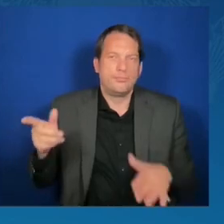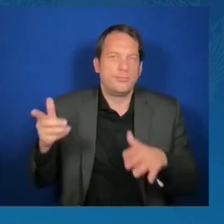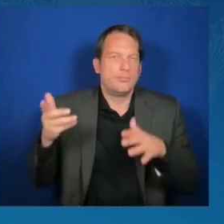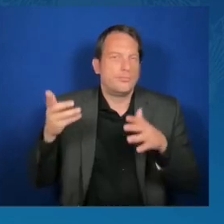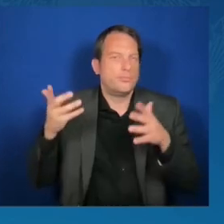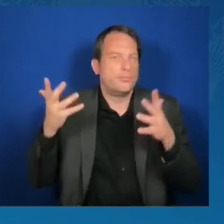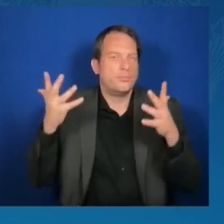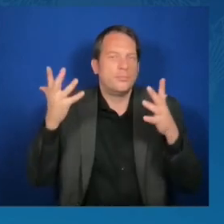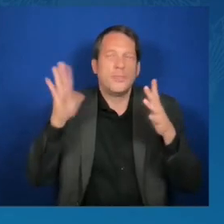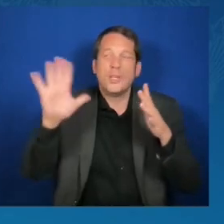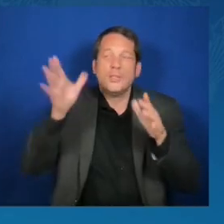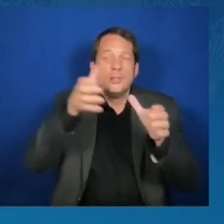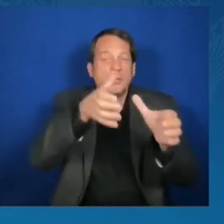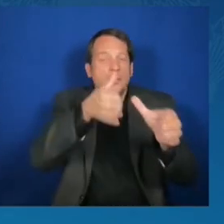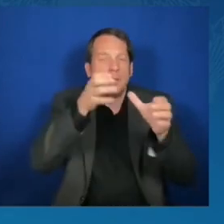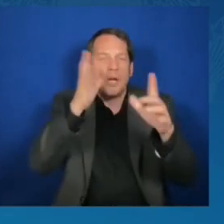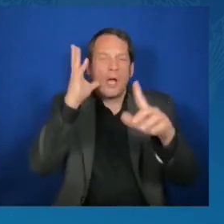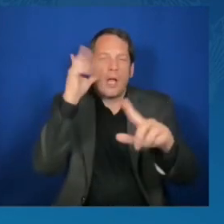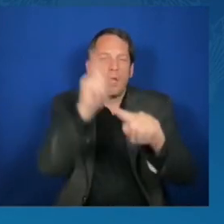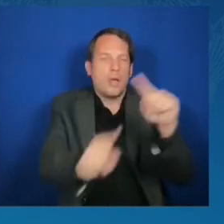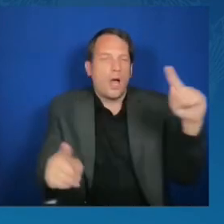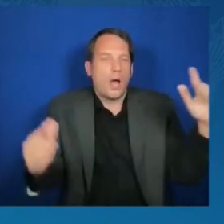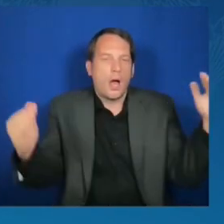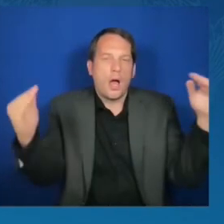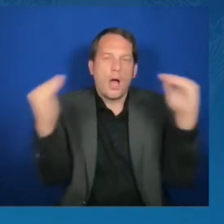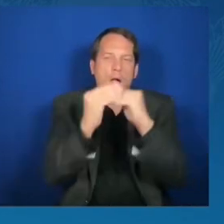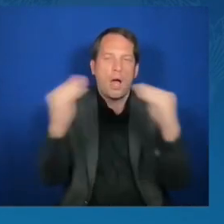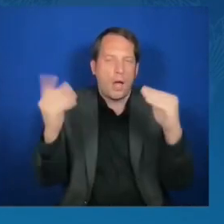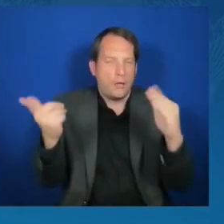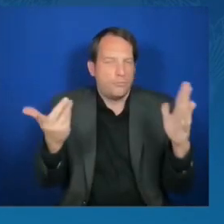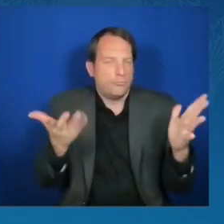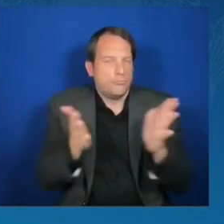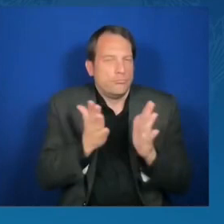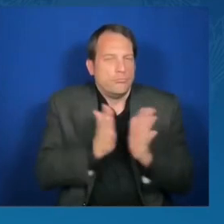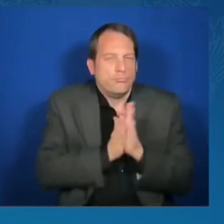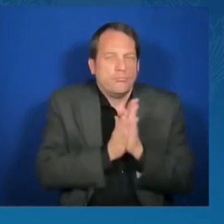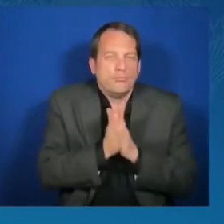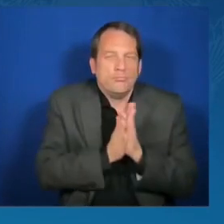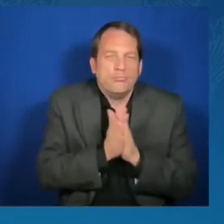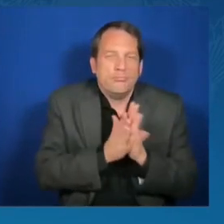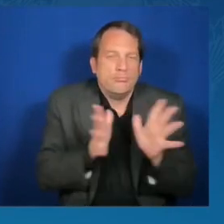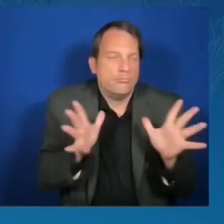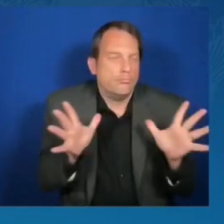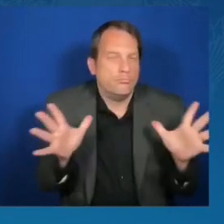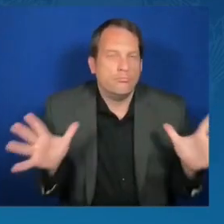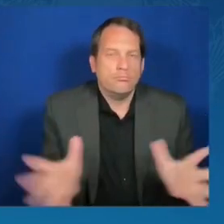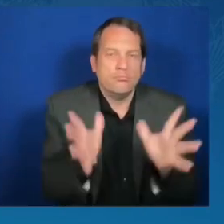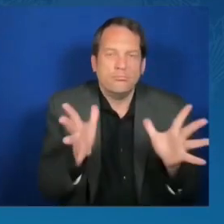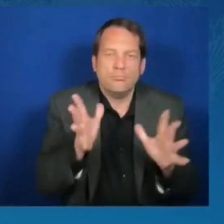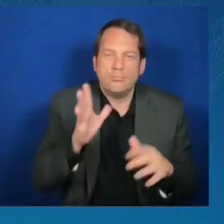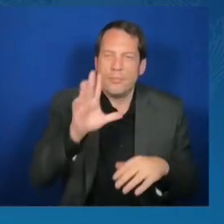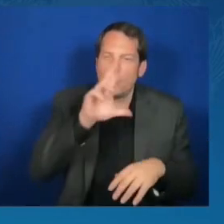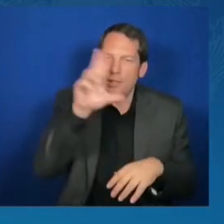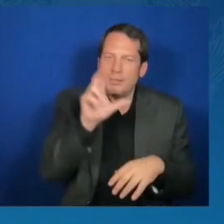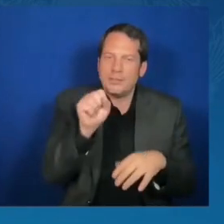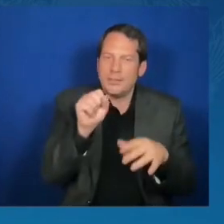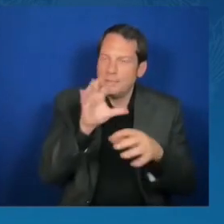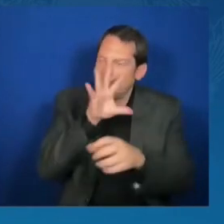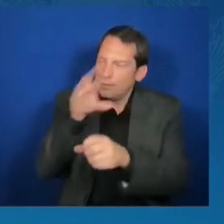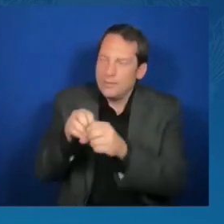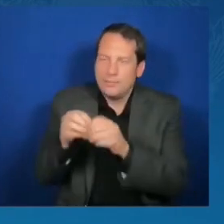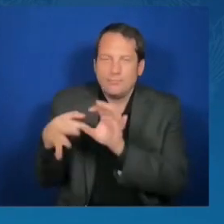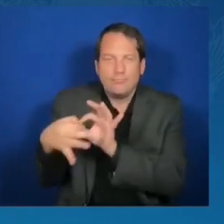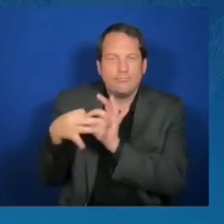for driving U.S. engagement with Africa. At the State Department, when we say, here's Johnny, this is